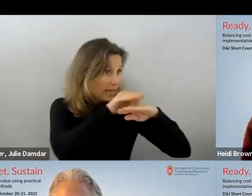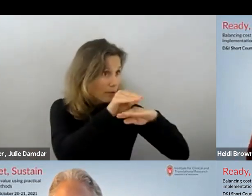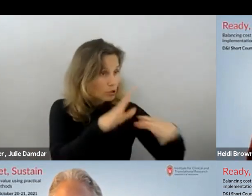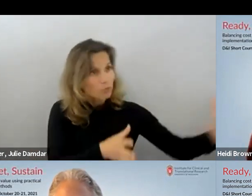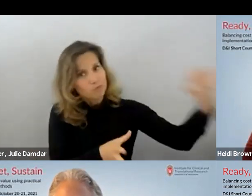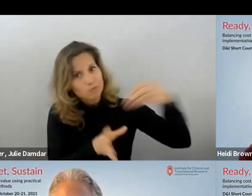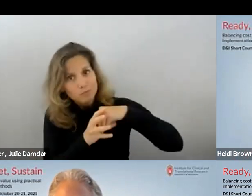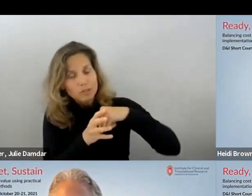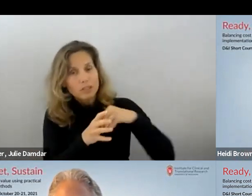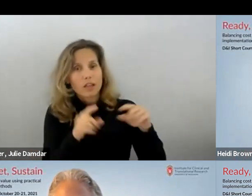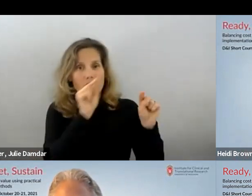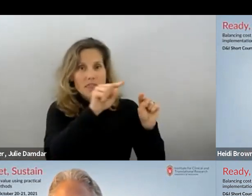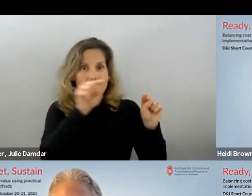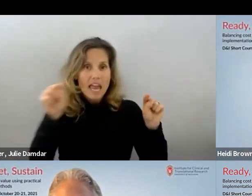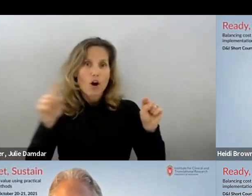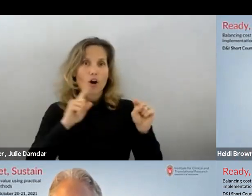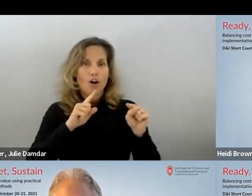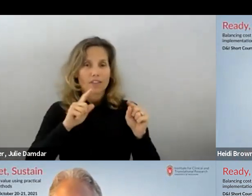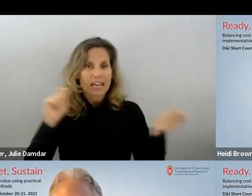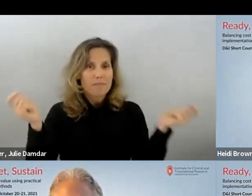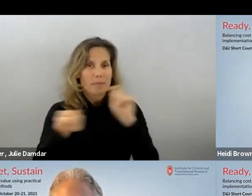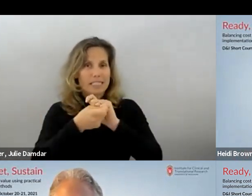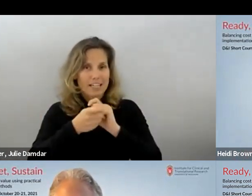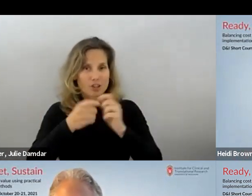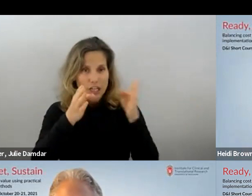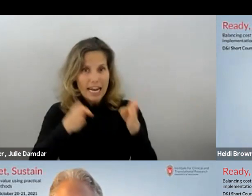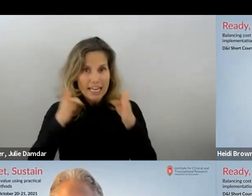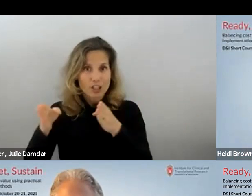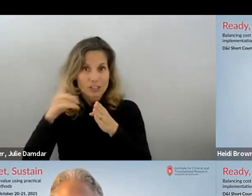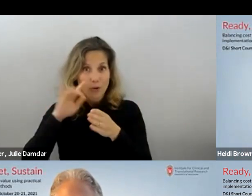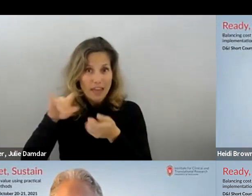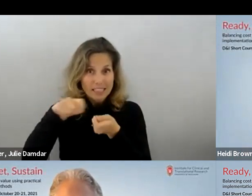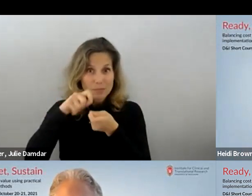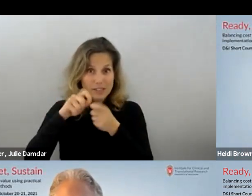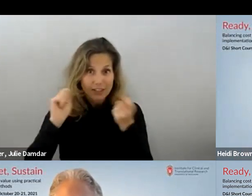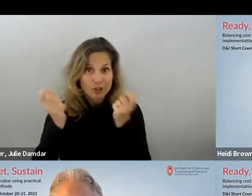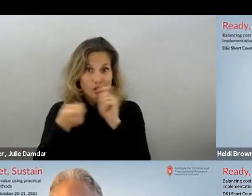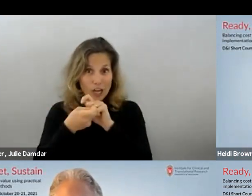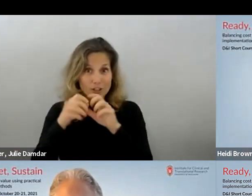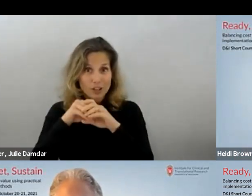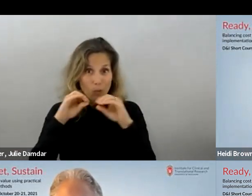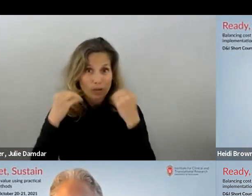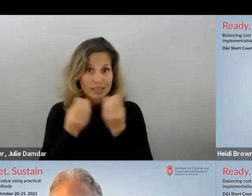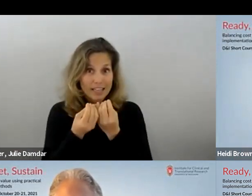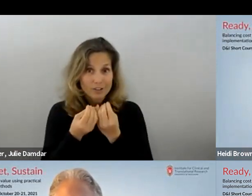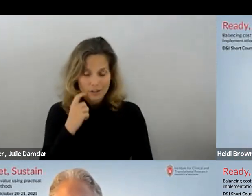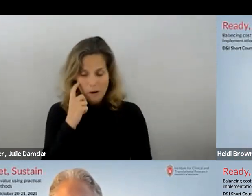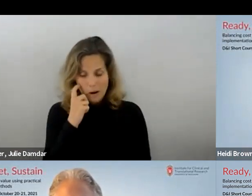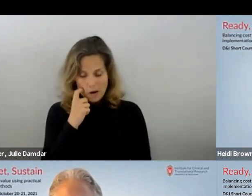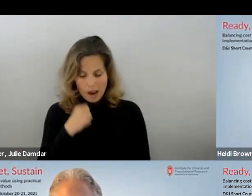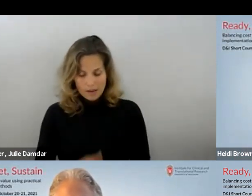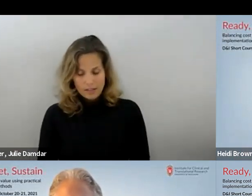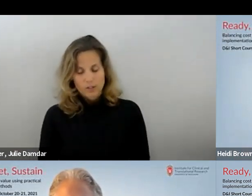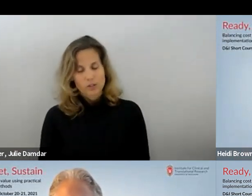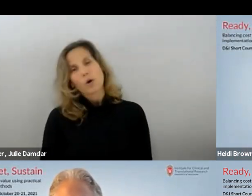the ones that were kind of being the implementation agents for that change in the organization. And so, you know, you